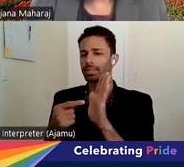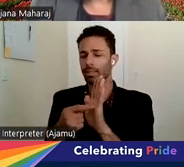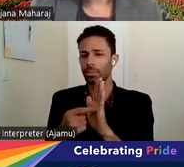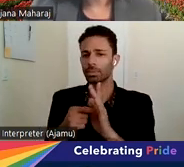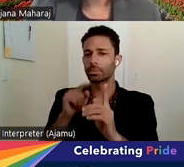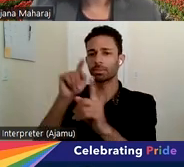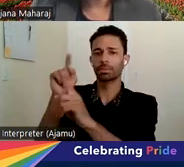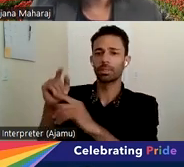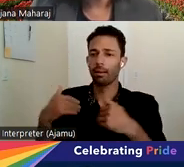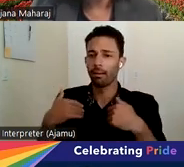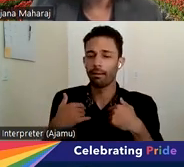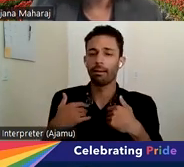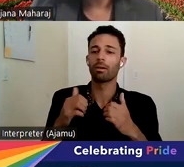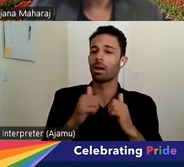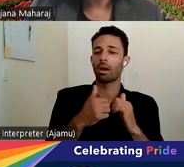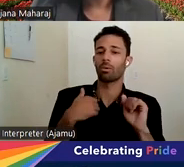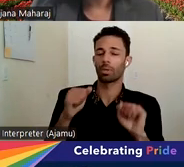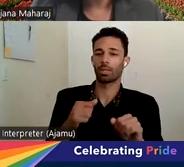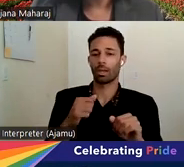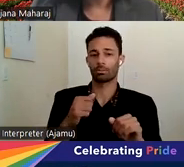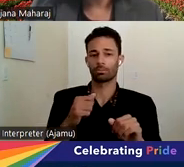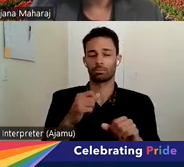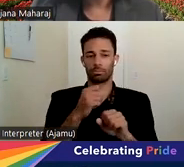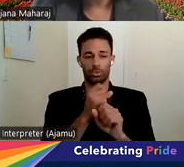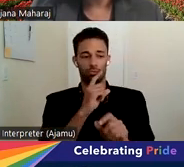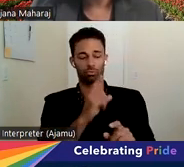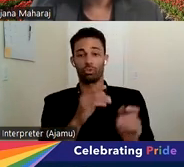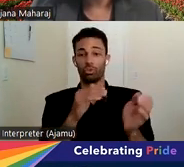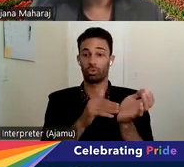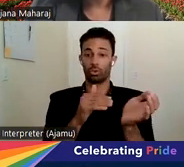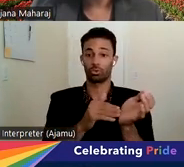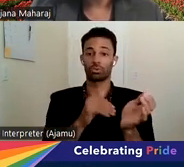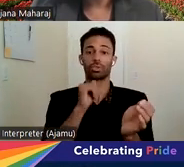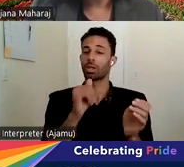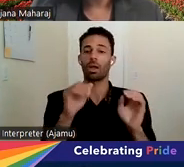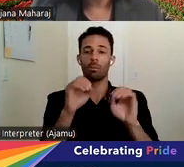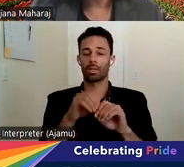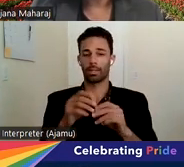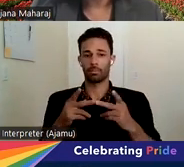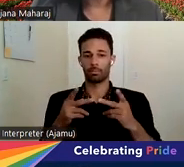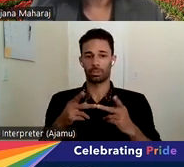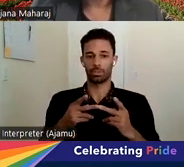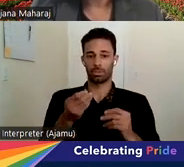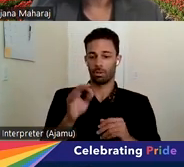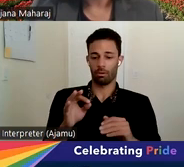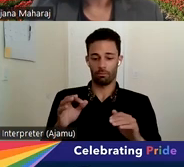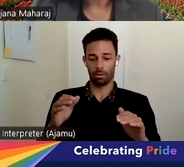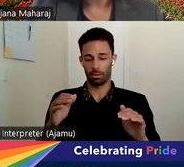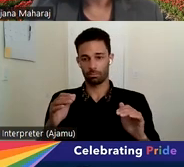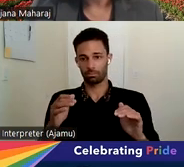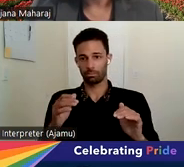and how we might ensure that doctors are not put in the position of informally